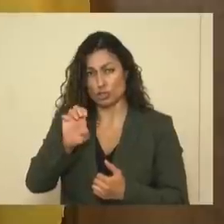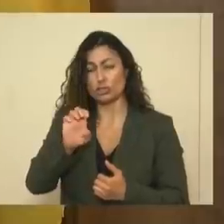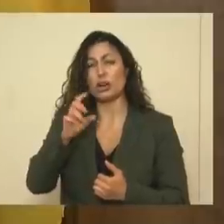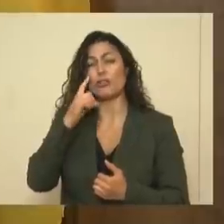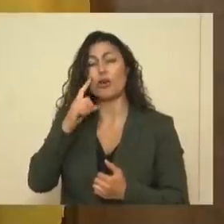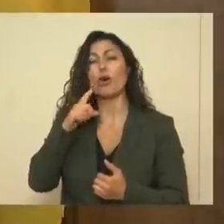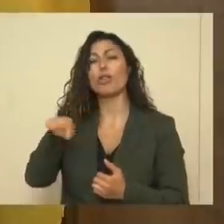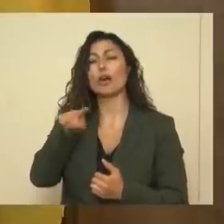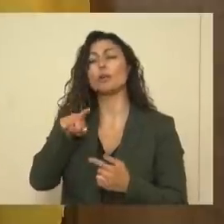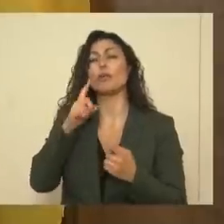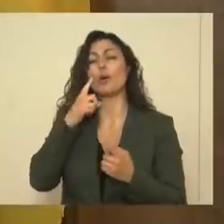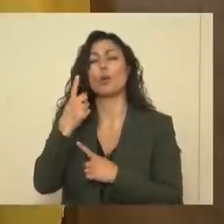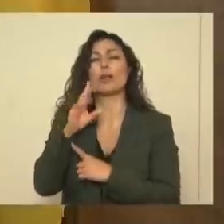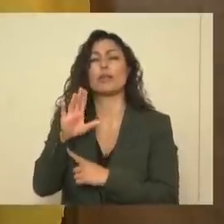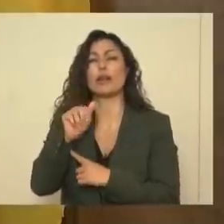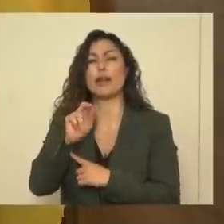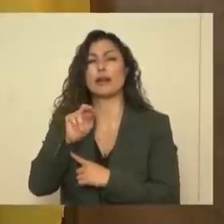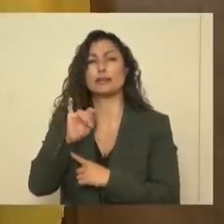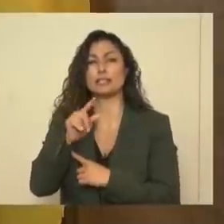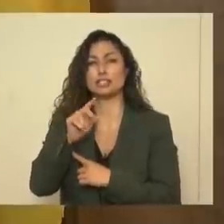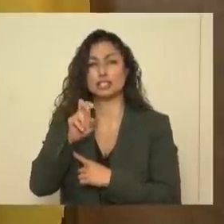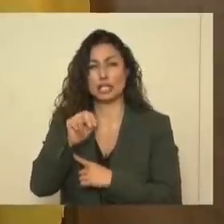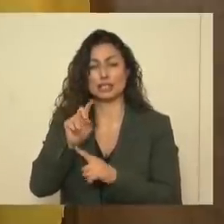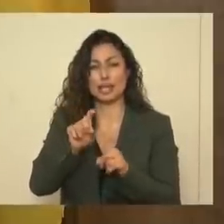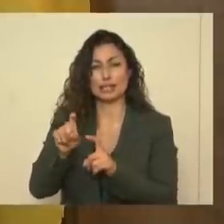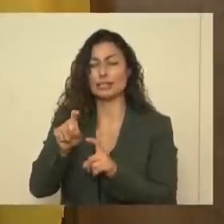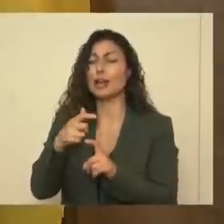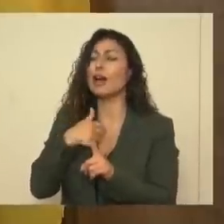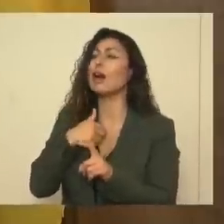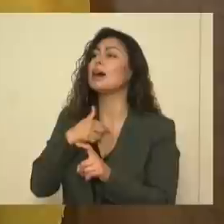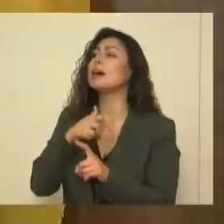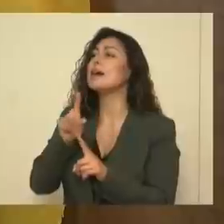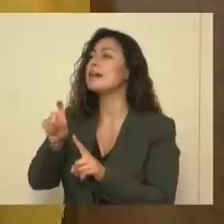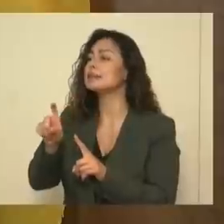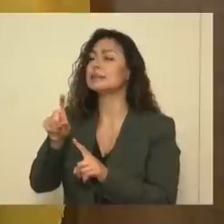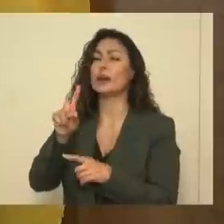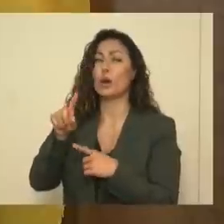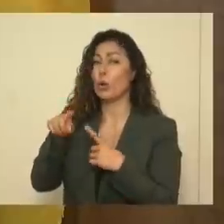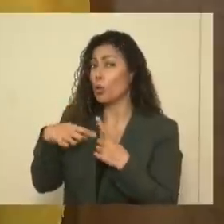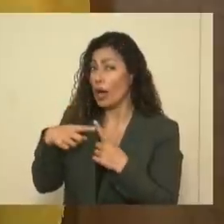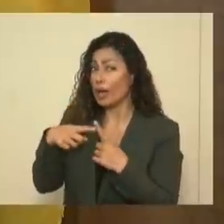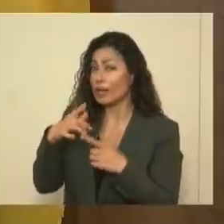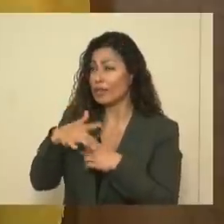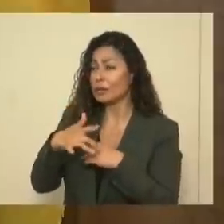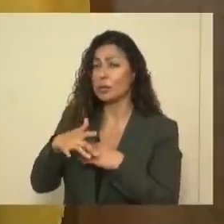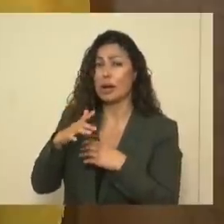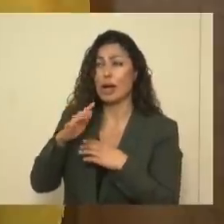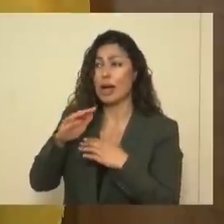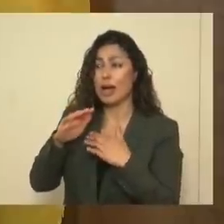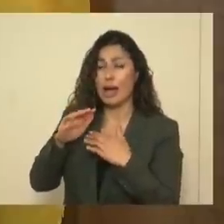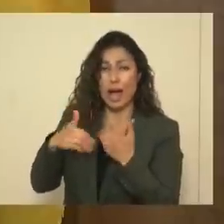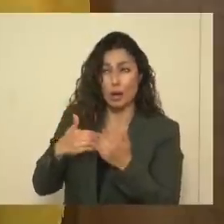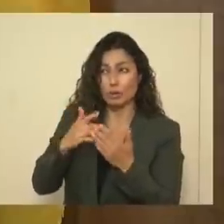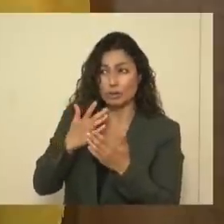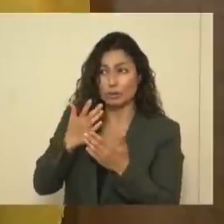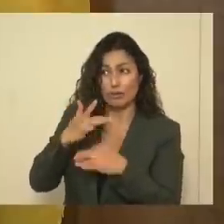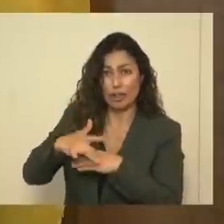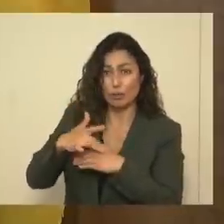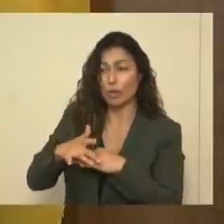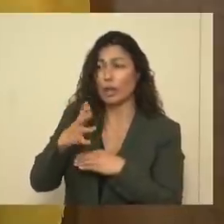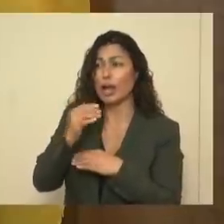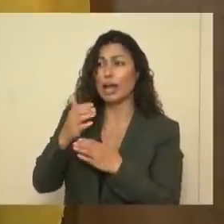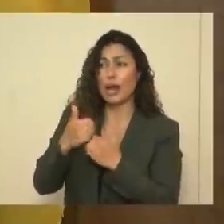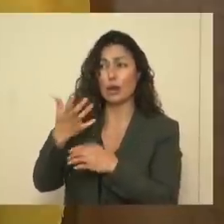antigen test. And what I do is I find out what's available, when it's available, how it got its emergency use